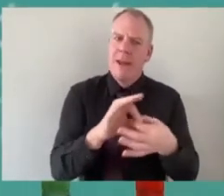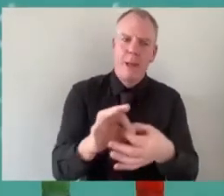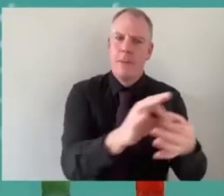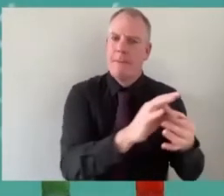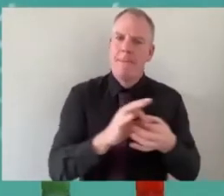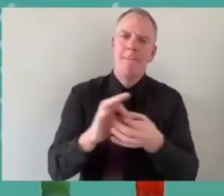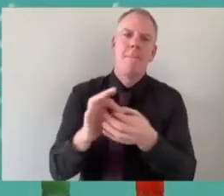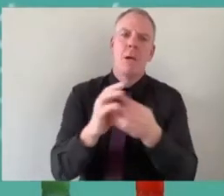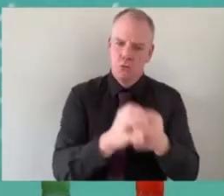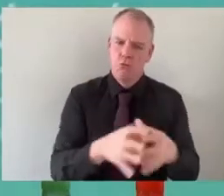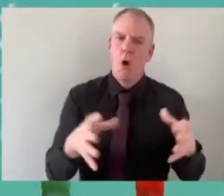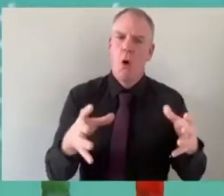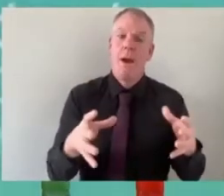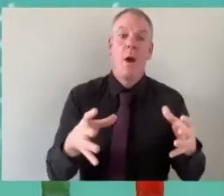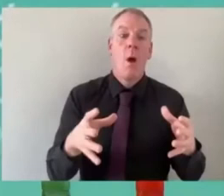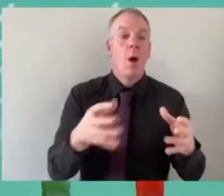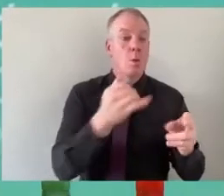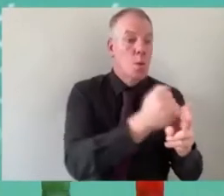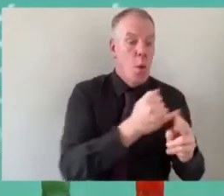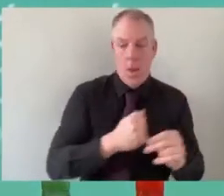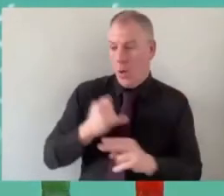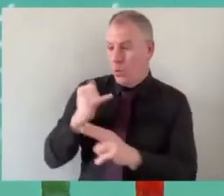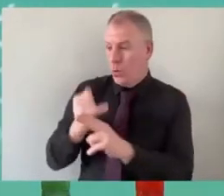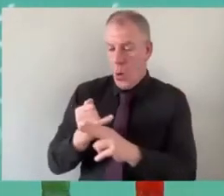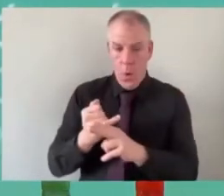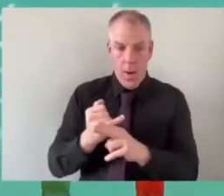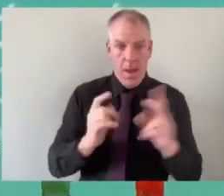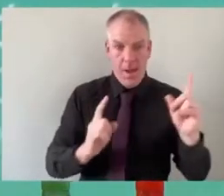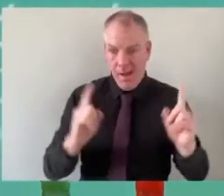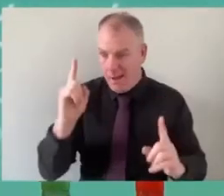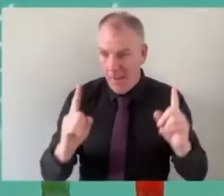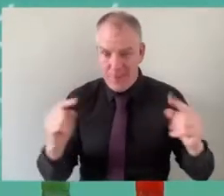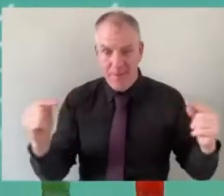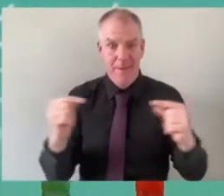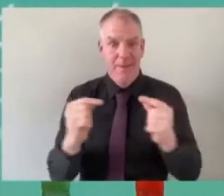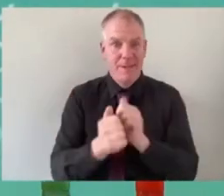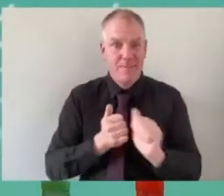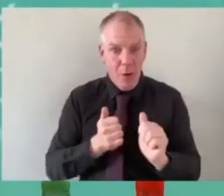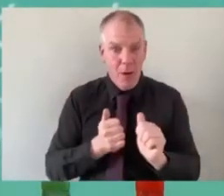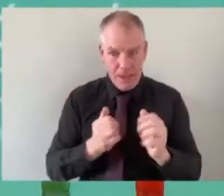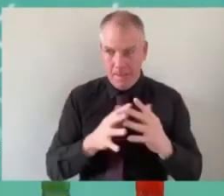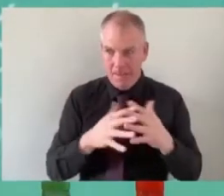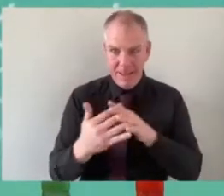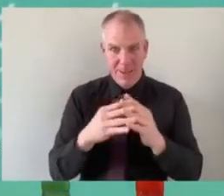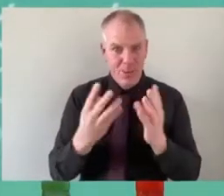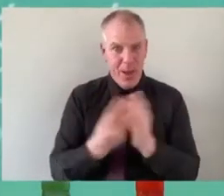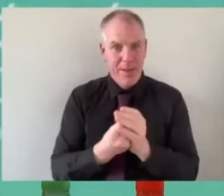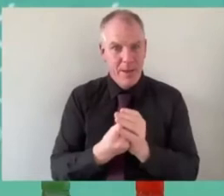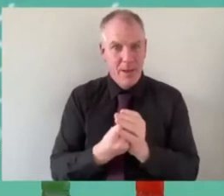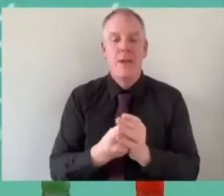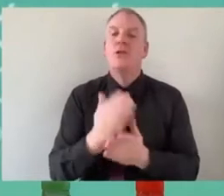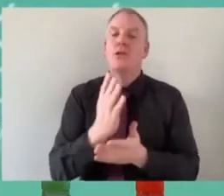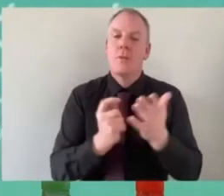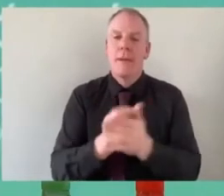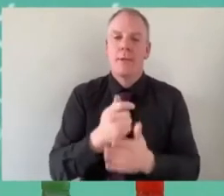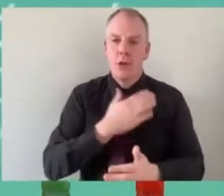terms of even schools mixing with each other through a common thing like for example um a sport um so it is a bit of persistence it's a bit